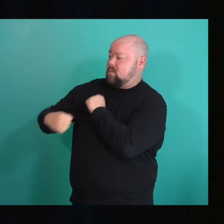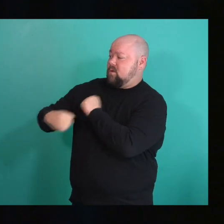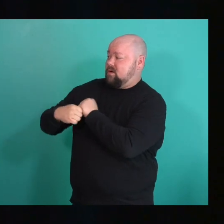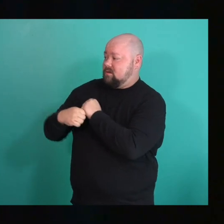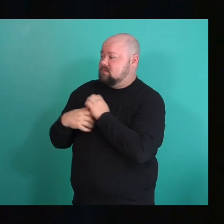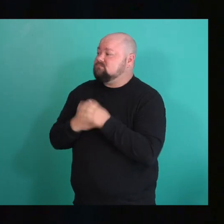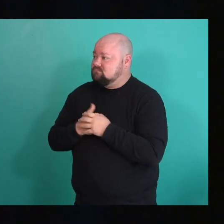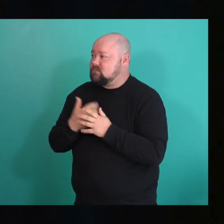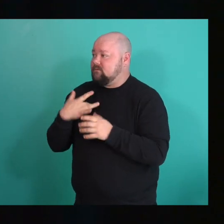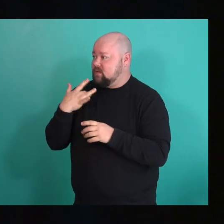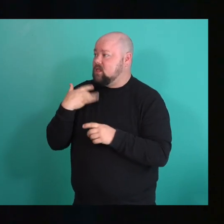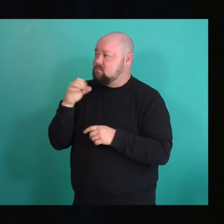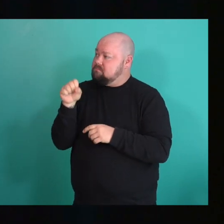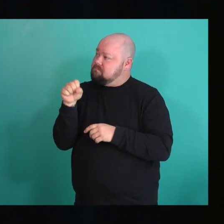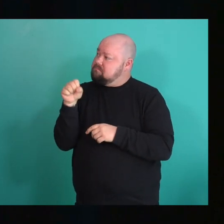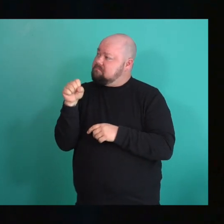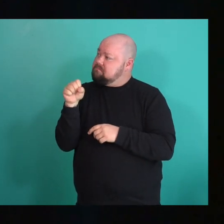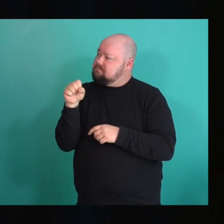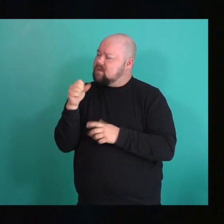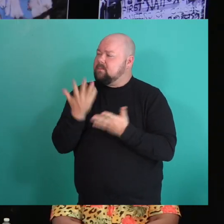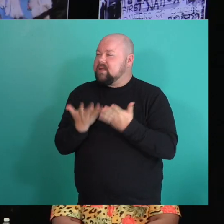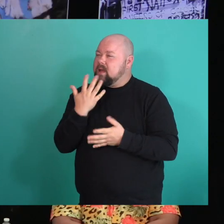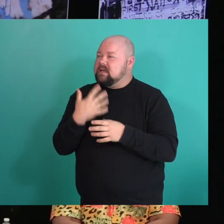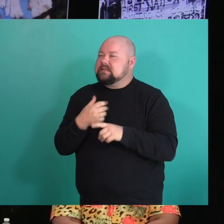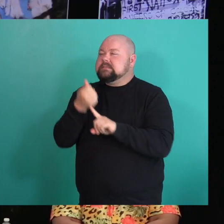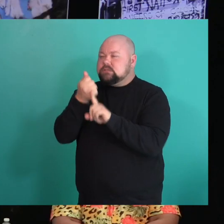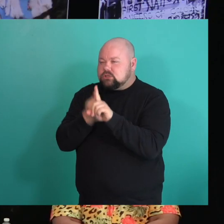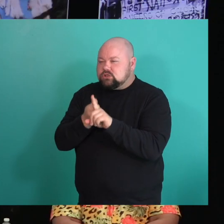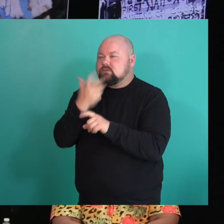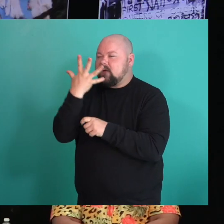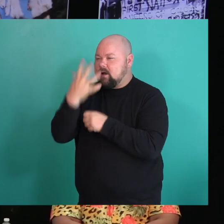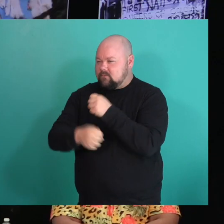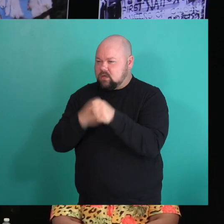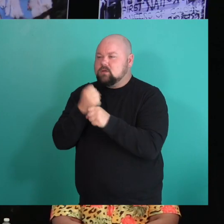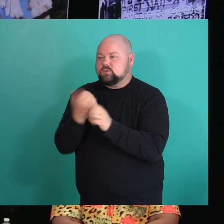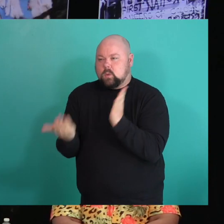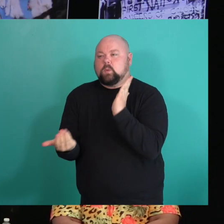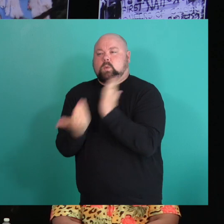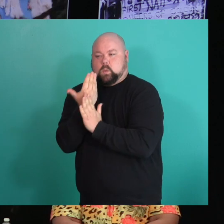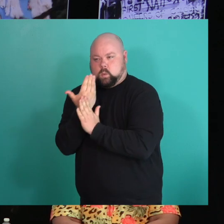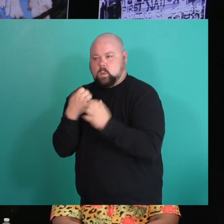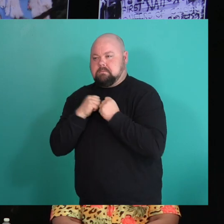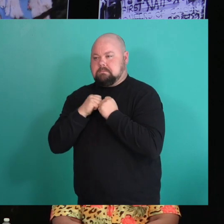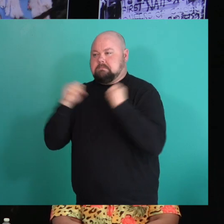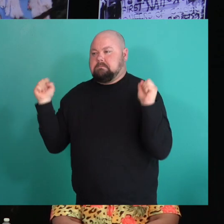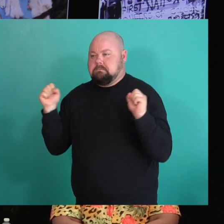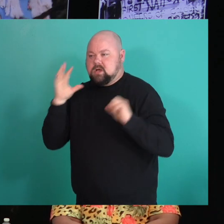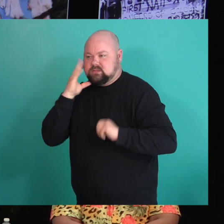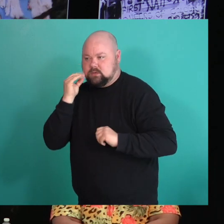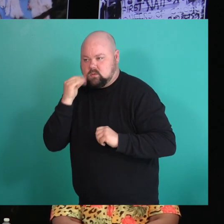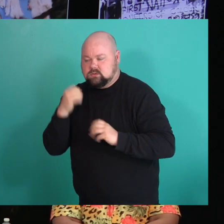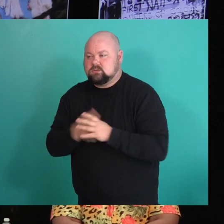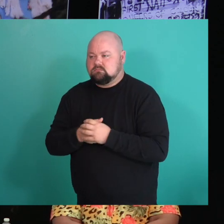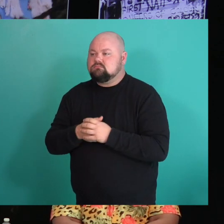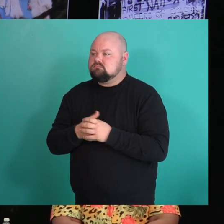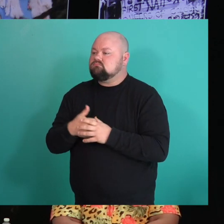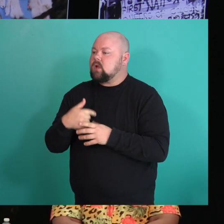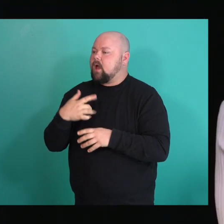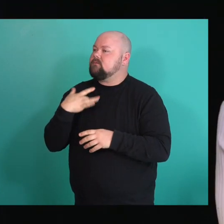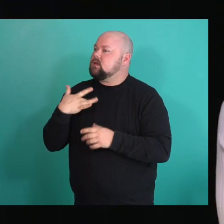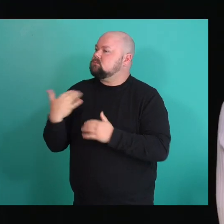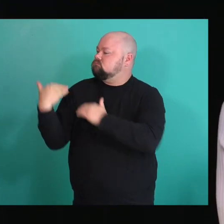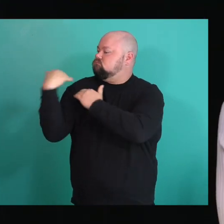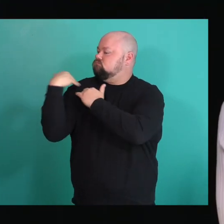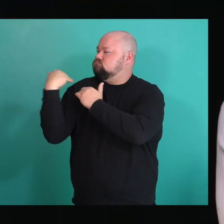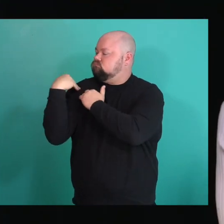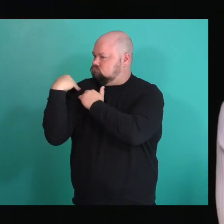And, yeah, I feel like, I feel like it's every five to ten years I'm kind of coming out. And, uh, I feel like I have a huge responsibility, especially to my Squamish Nation